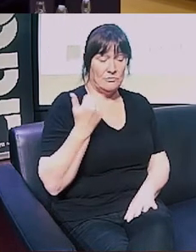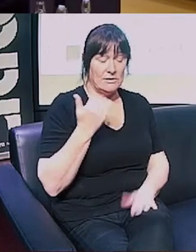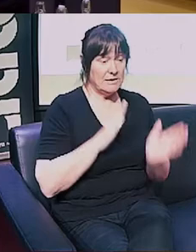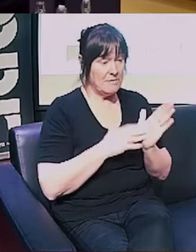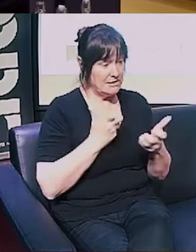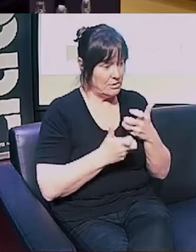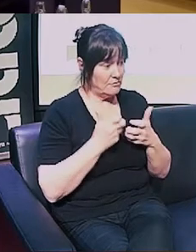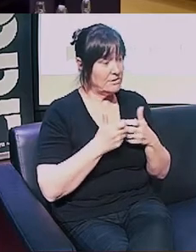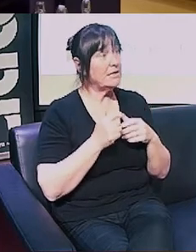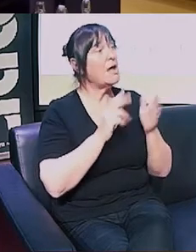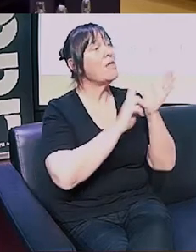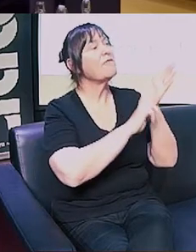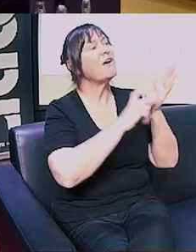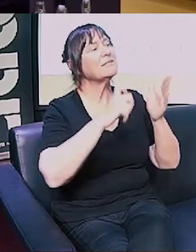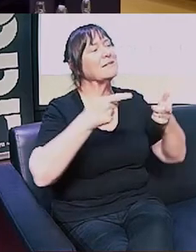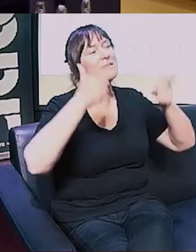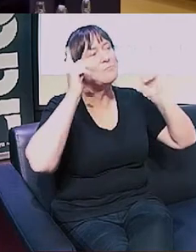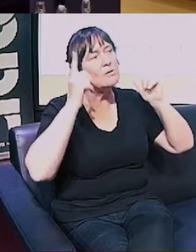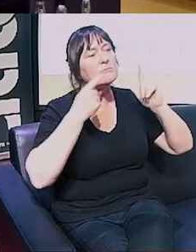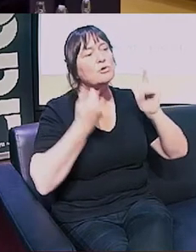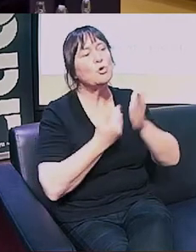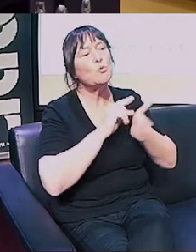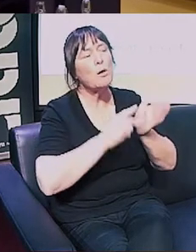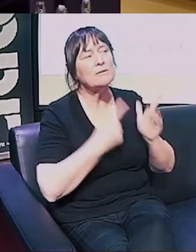out with a new policy. The university can,